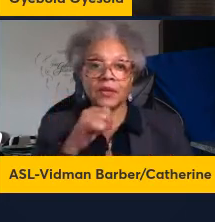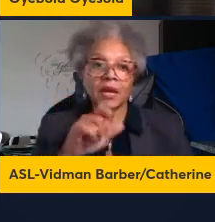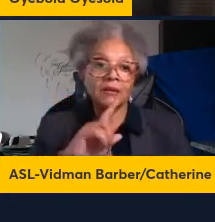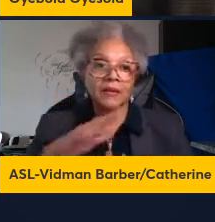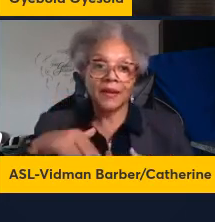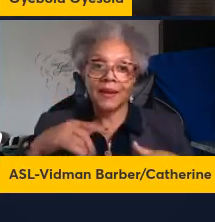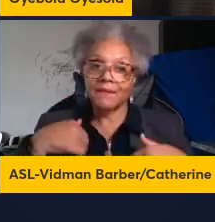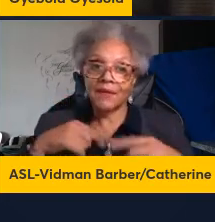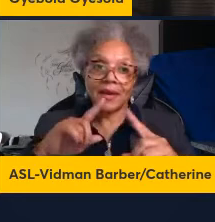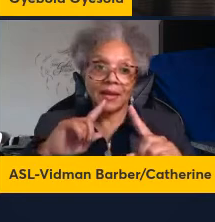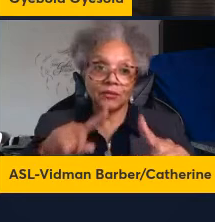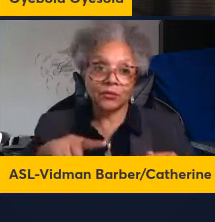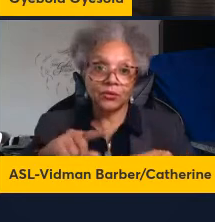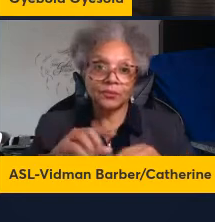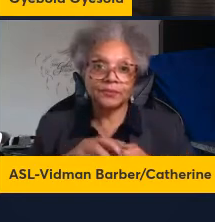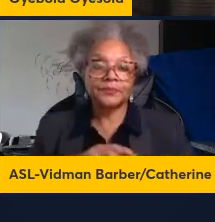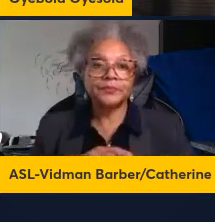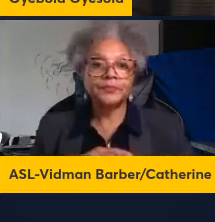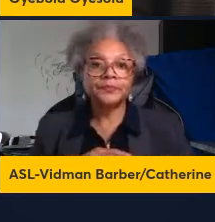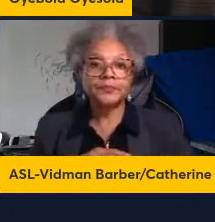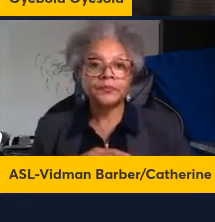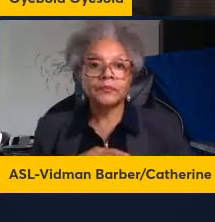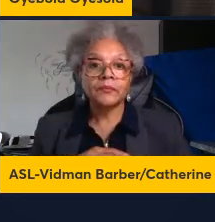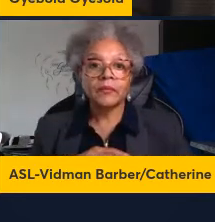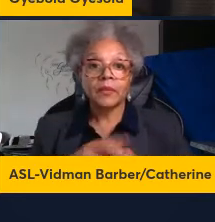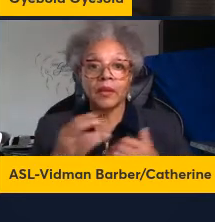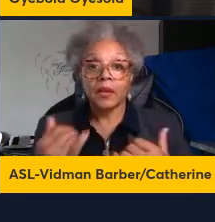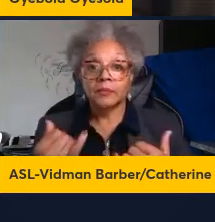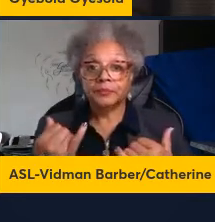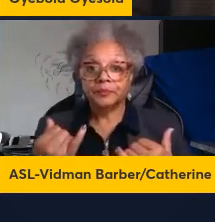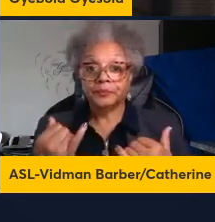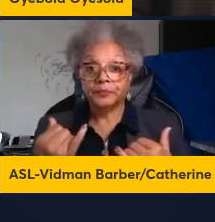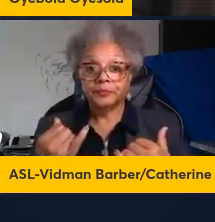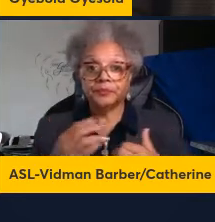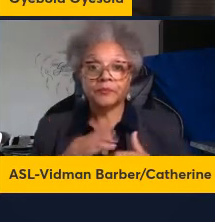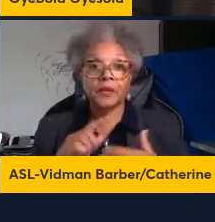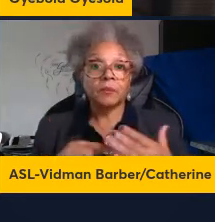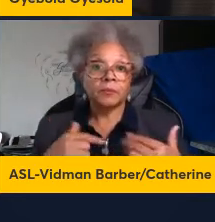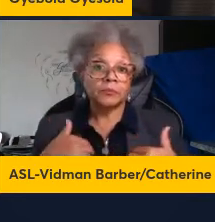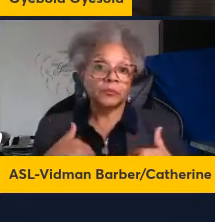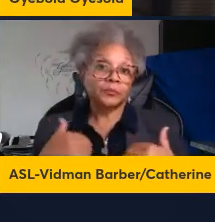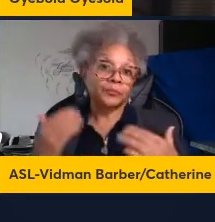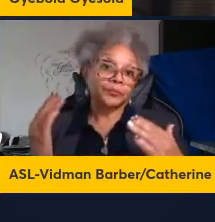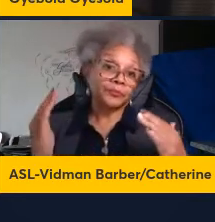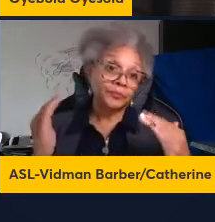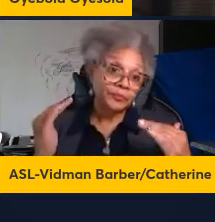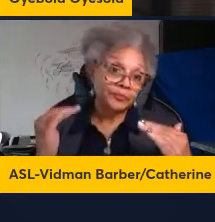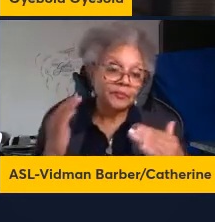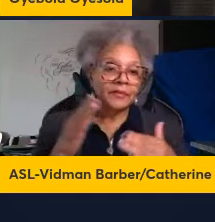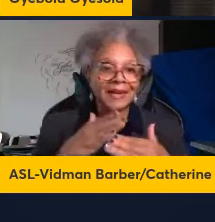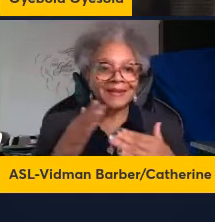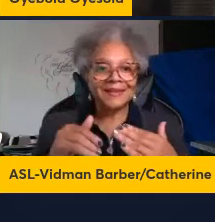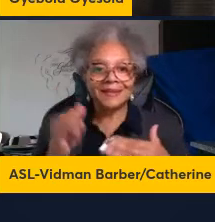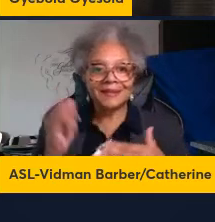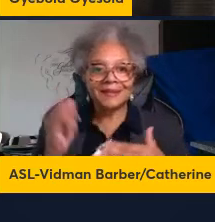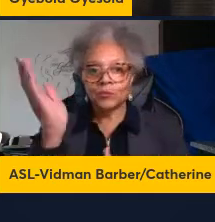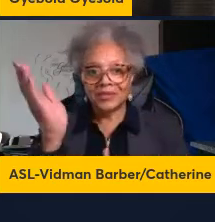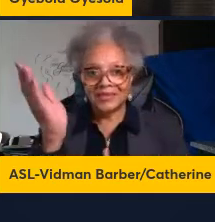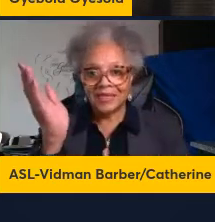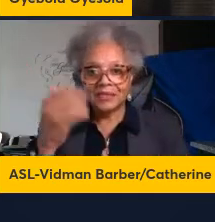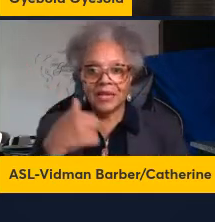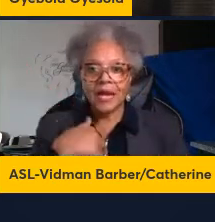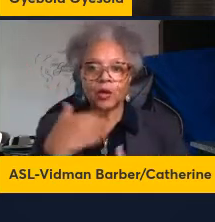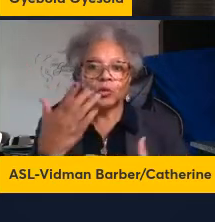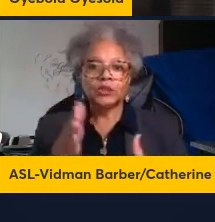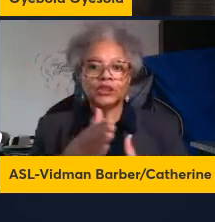answer to so today what I hope at the end of this talk is that I'll be